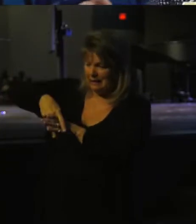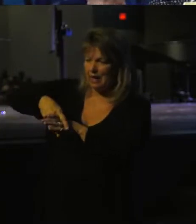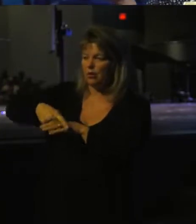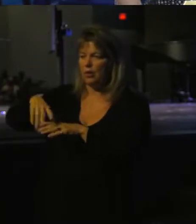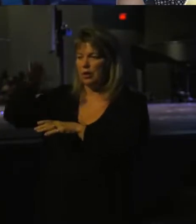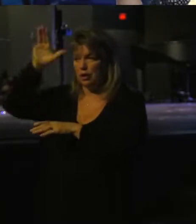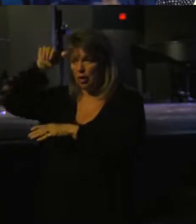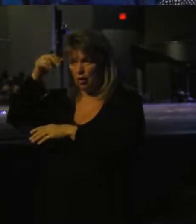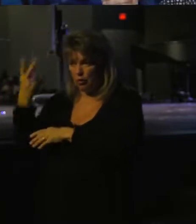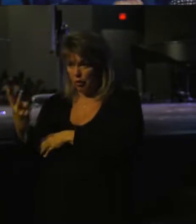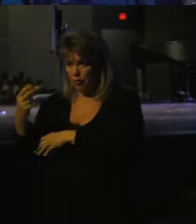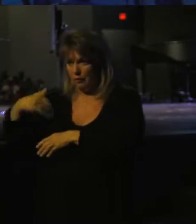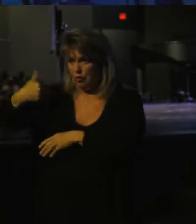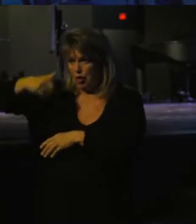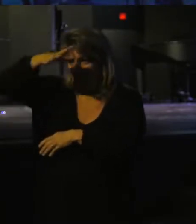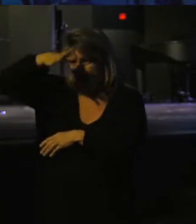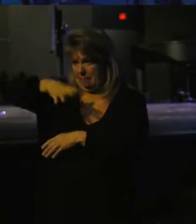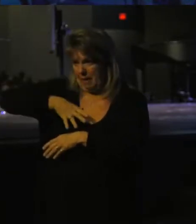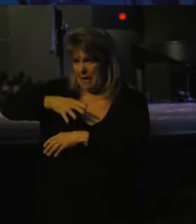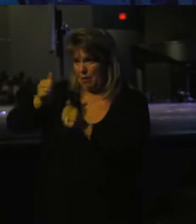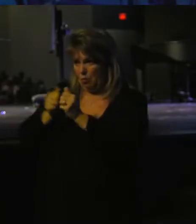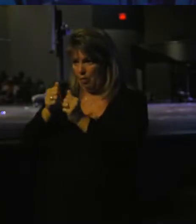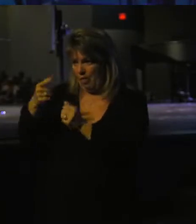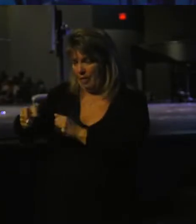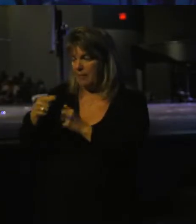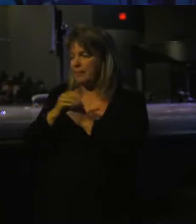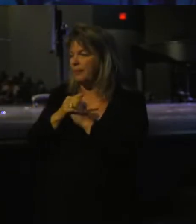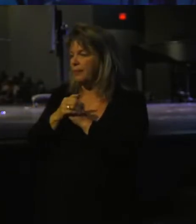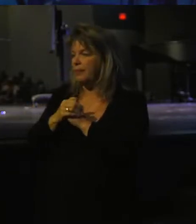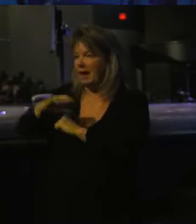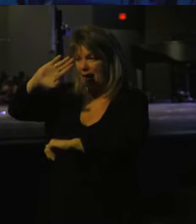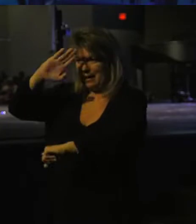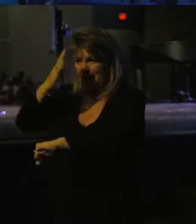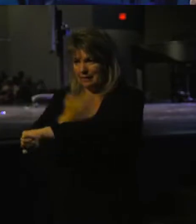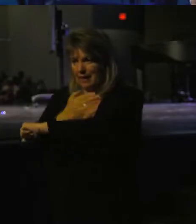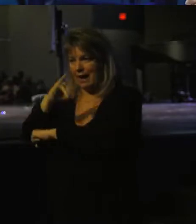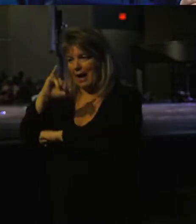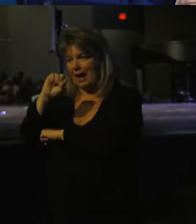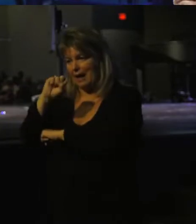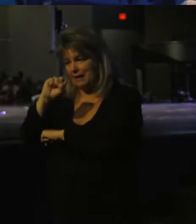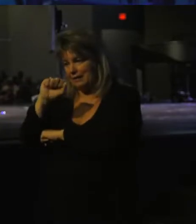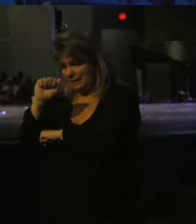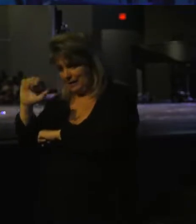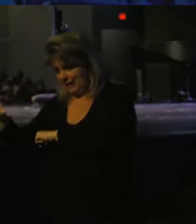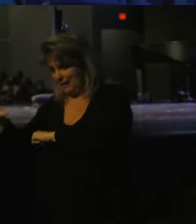took two of his young men with him and his son Isaac.